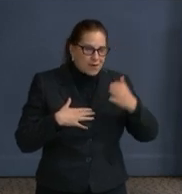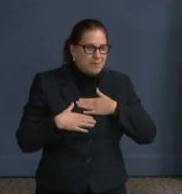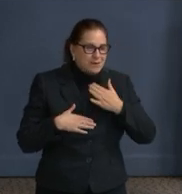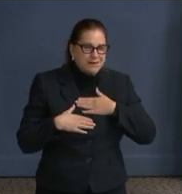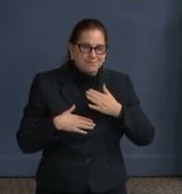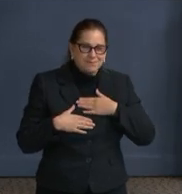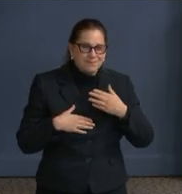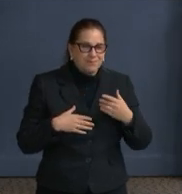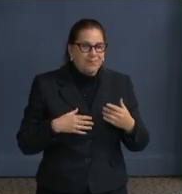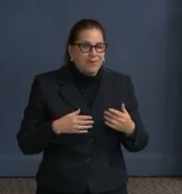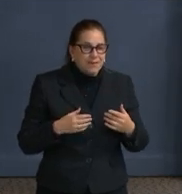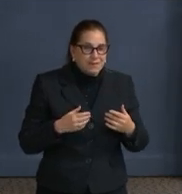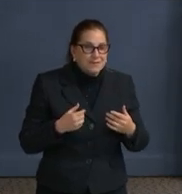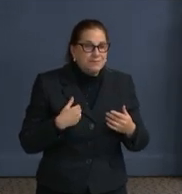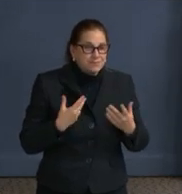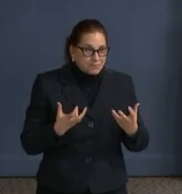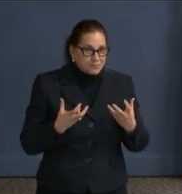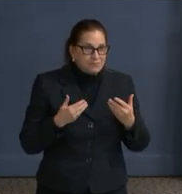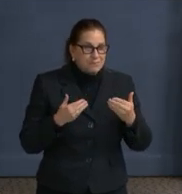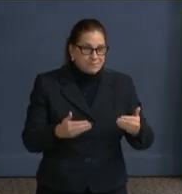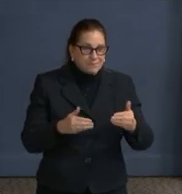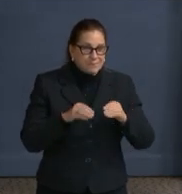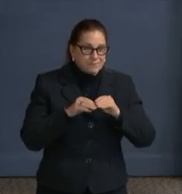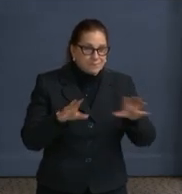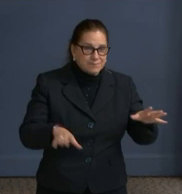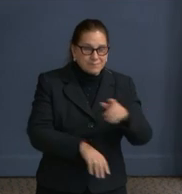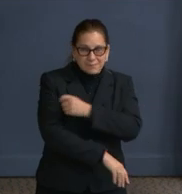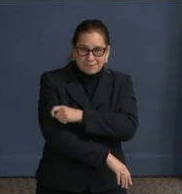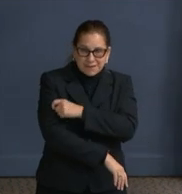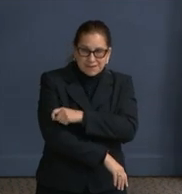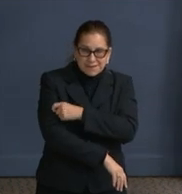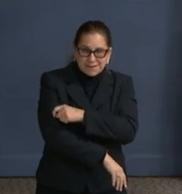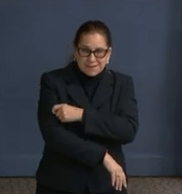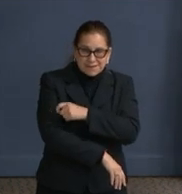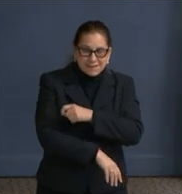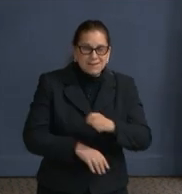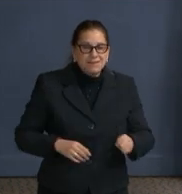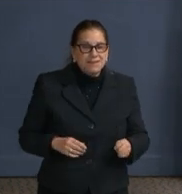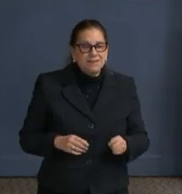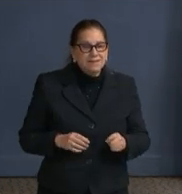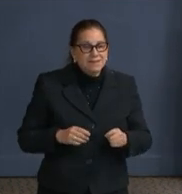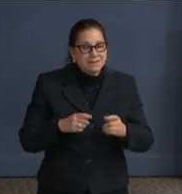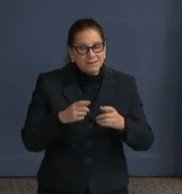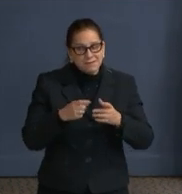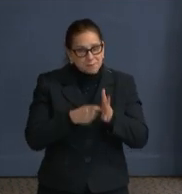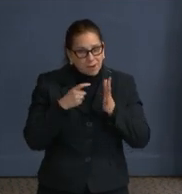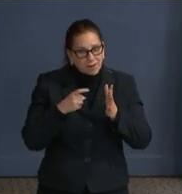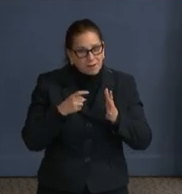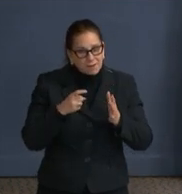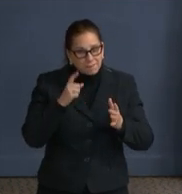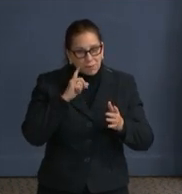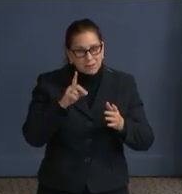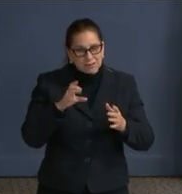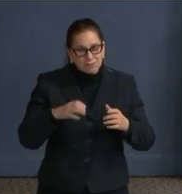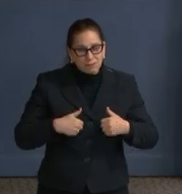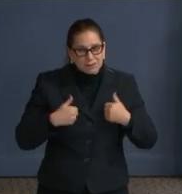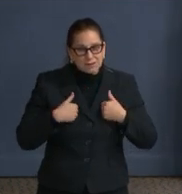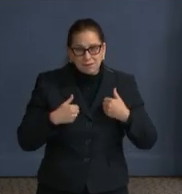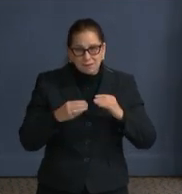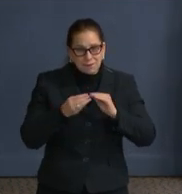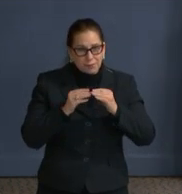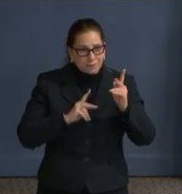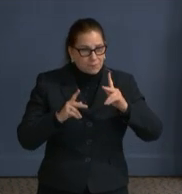less vaccine than we need to meet the demand for D.C. residents. But this, not only the